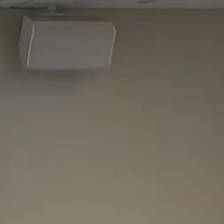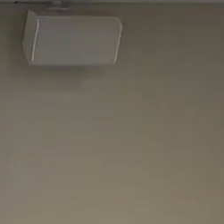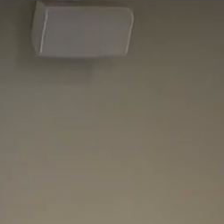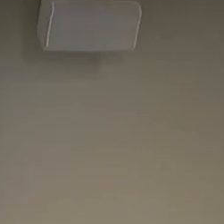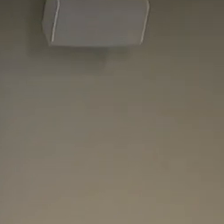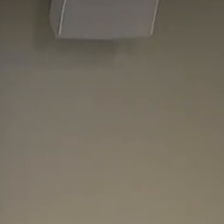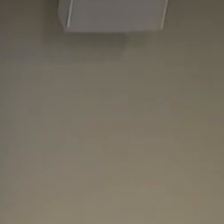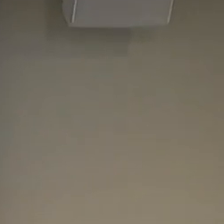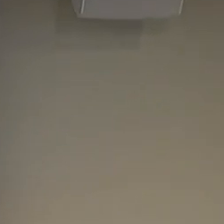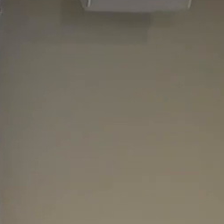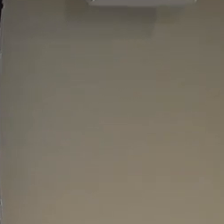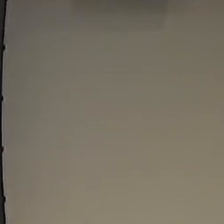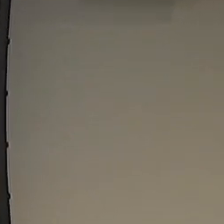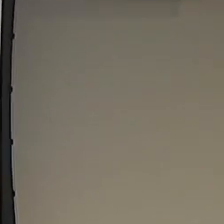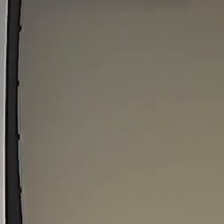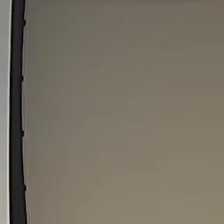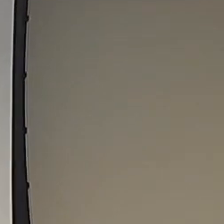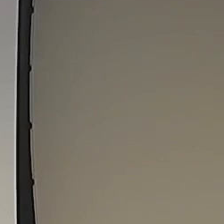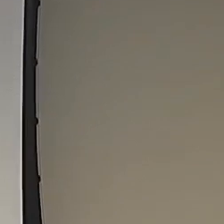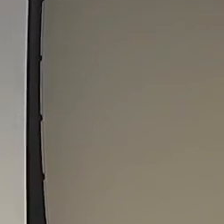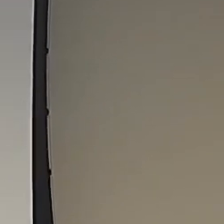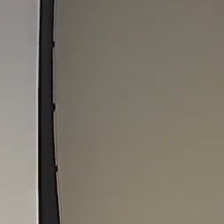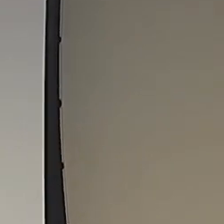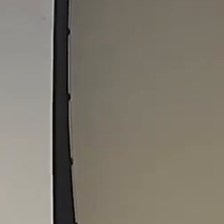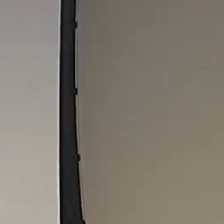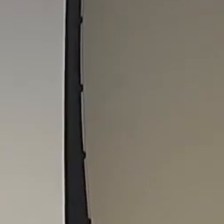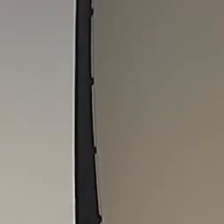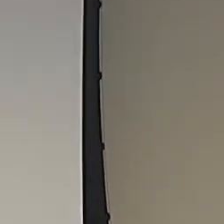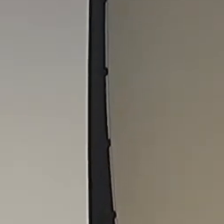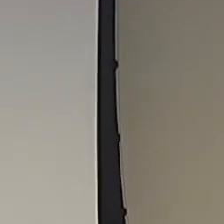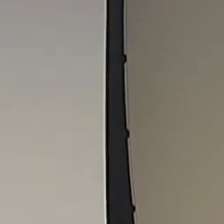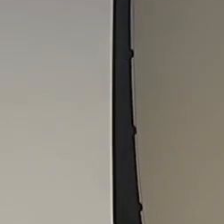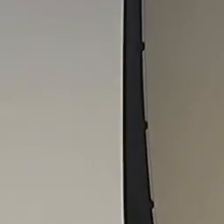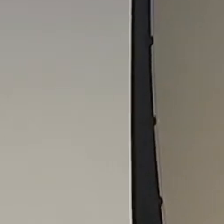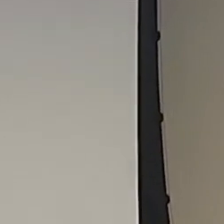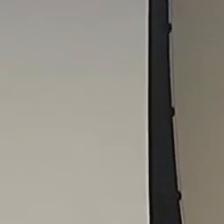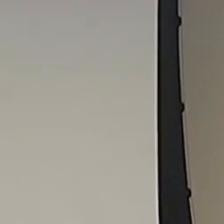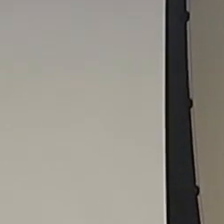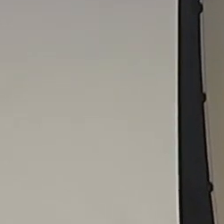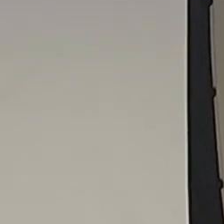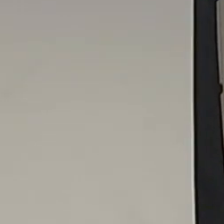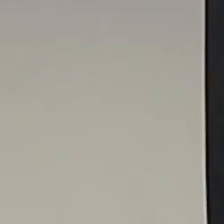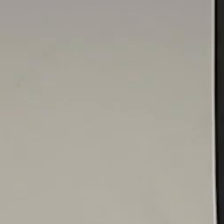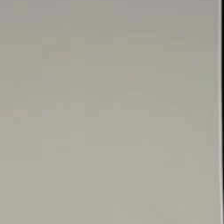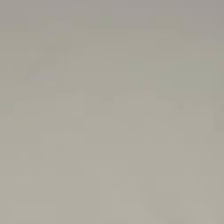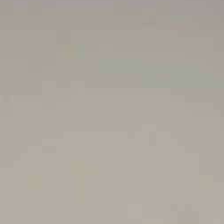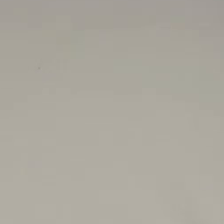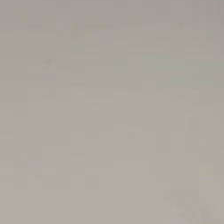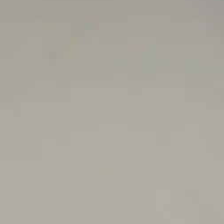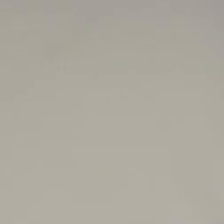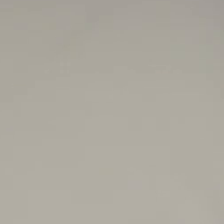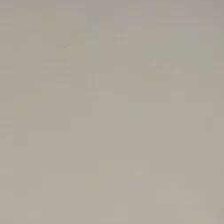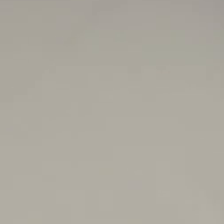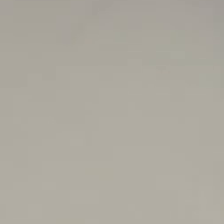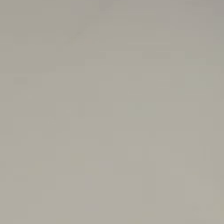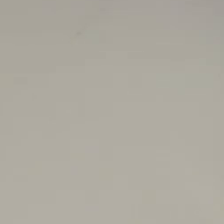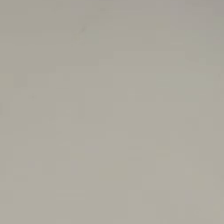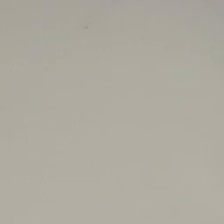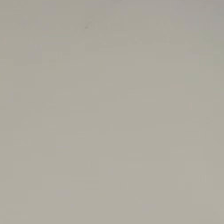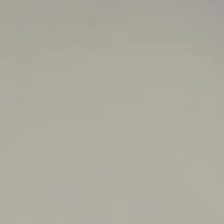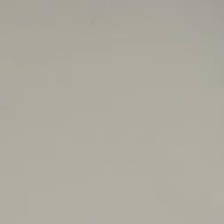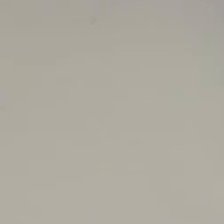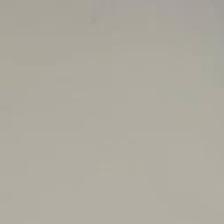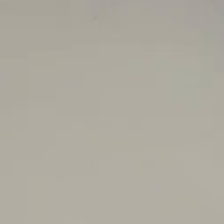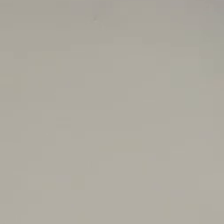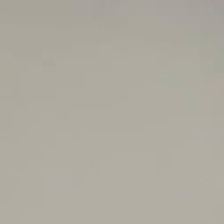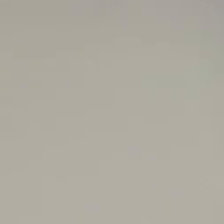Theory that came out. Feel free to try and find it. It's been hard for me to find it. Dreaming is still on DVD,